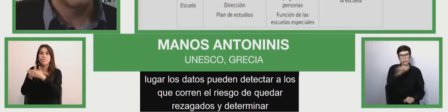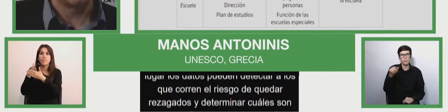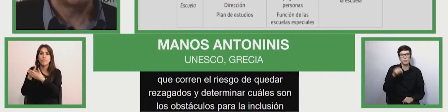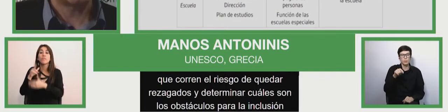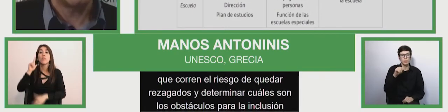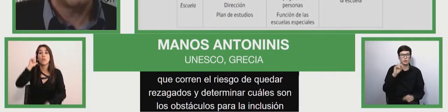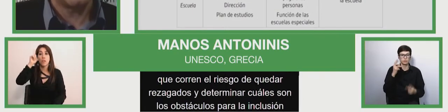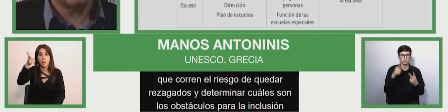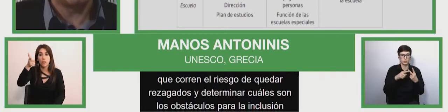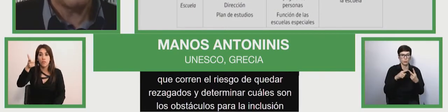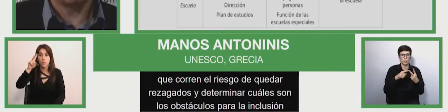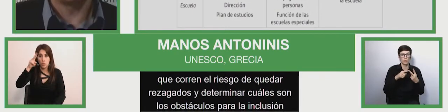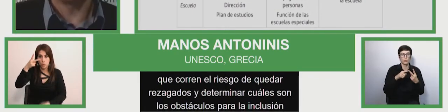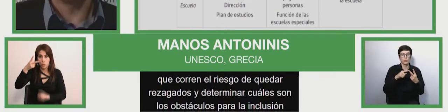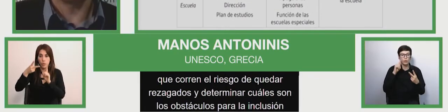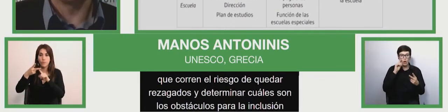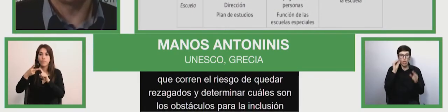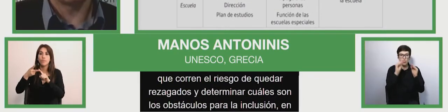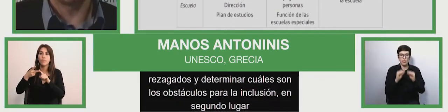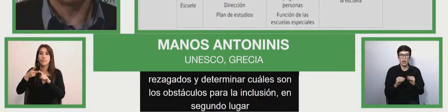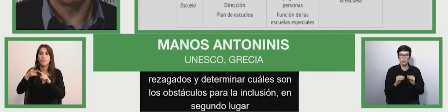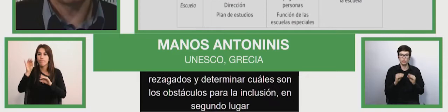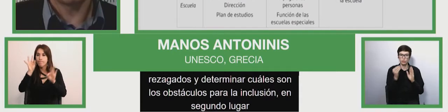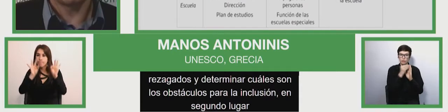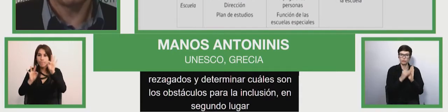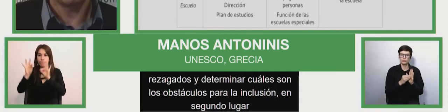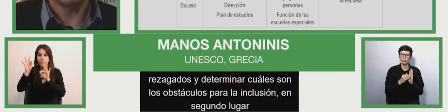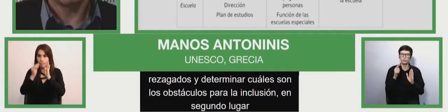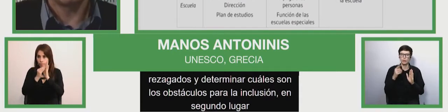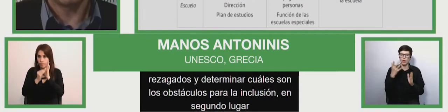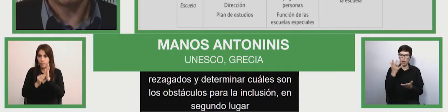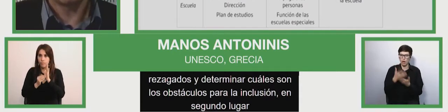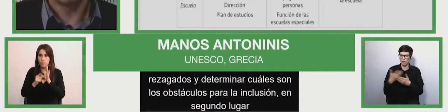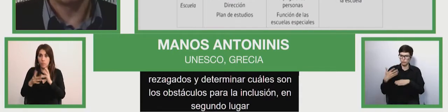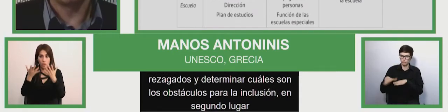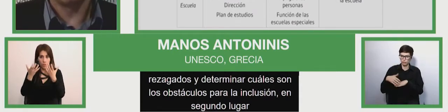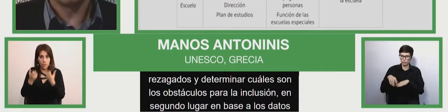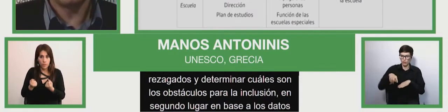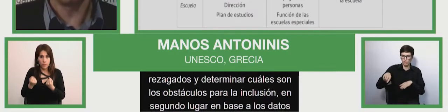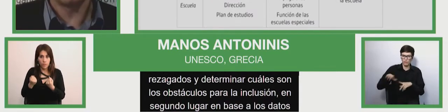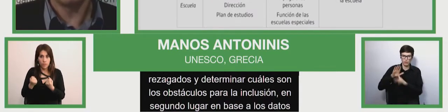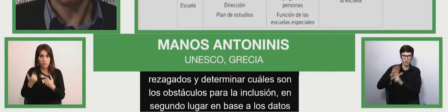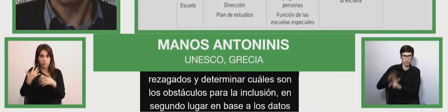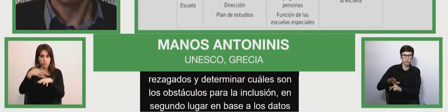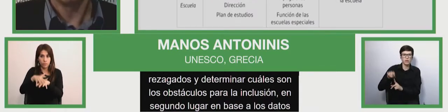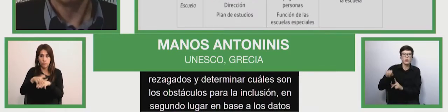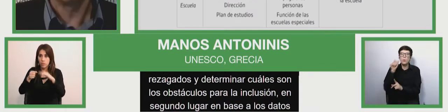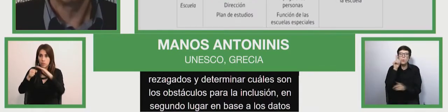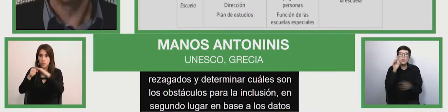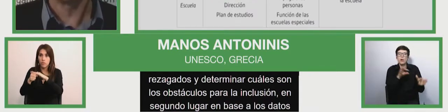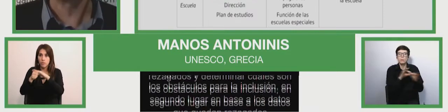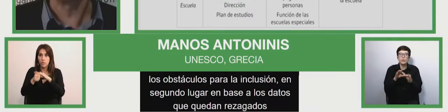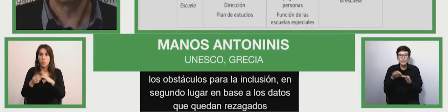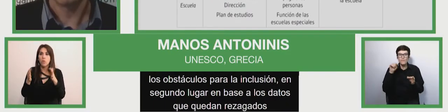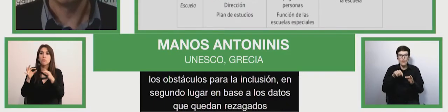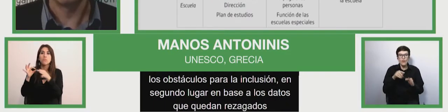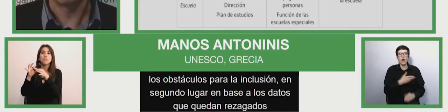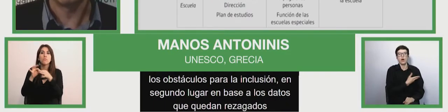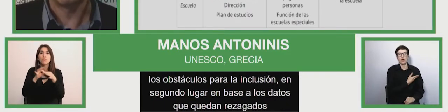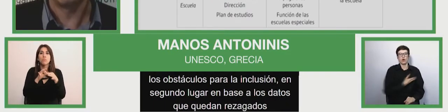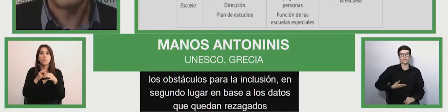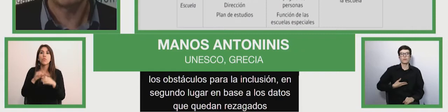data on those who are left behind and the reasons why this is done. Governments thus come